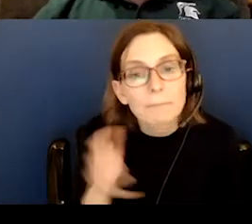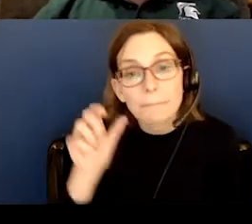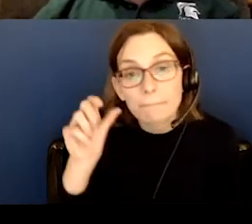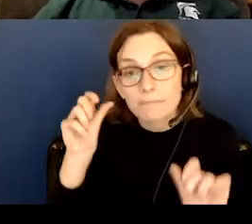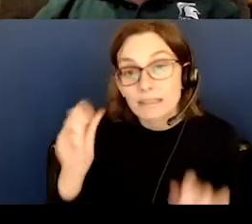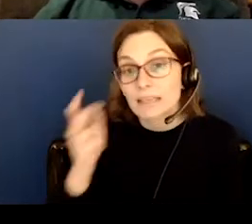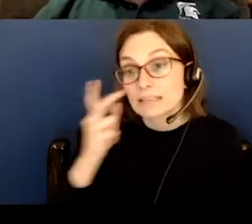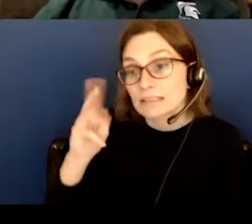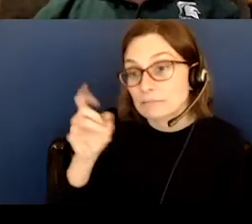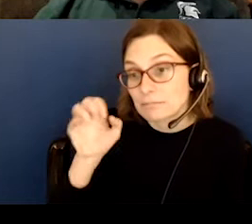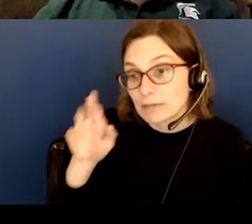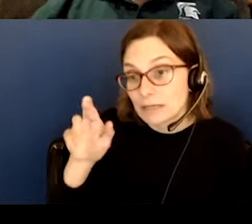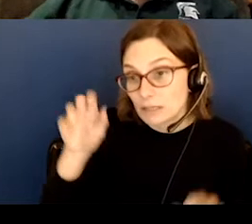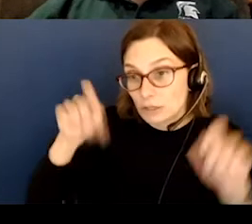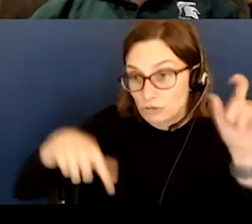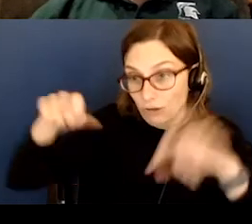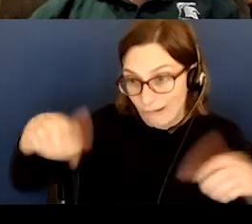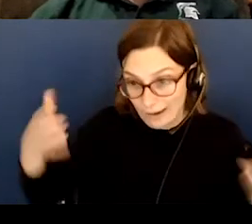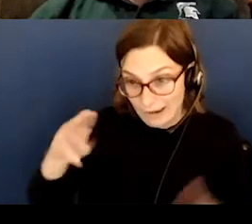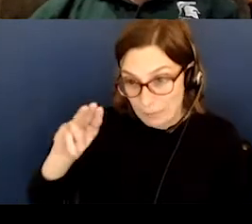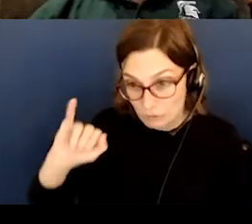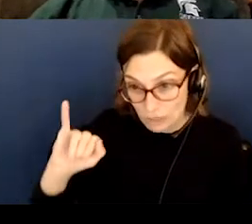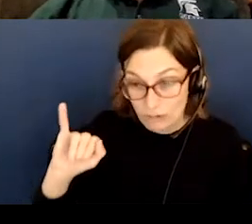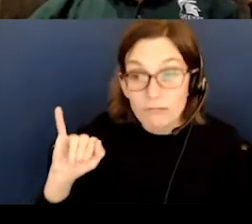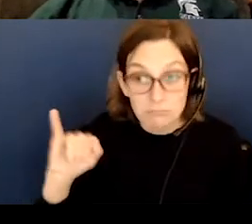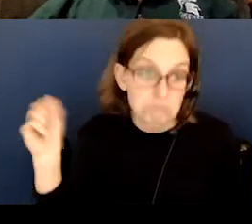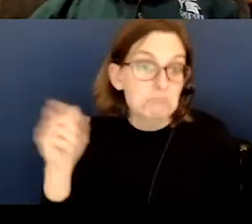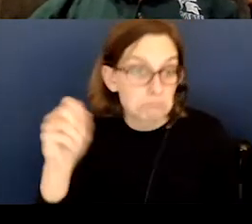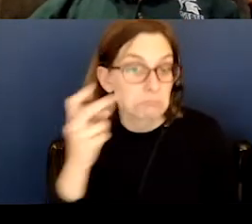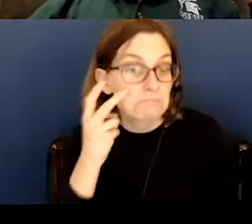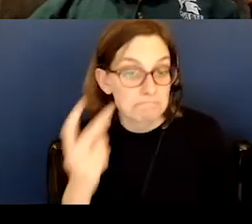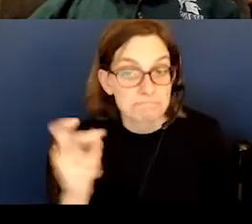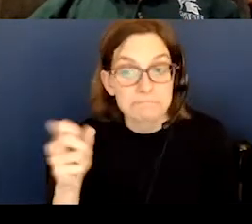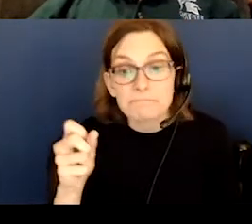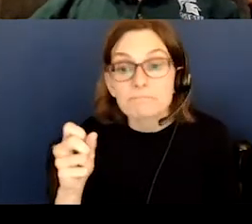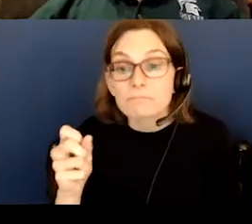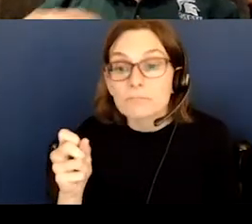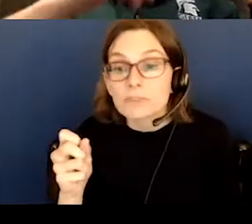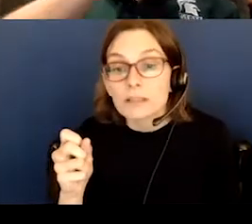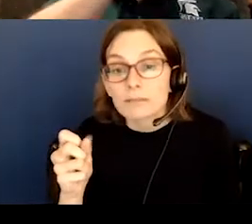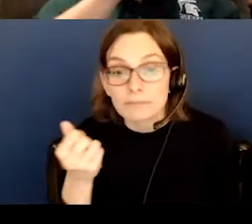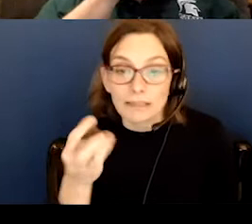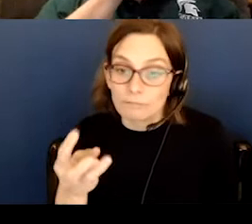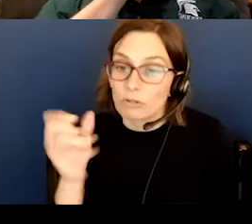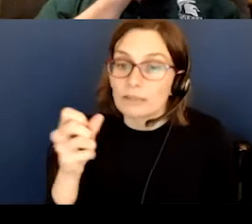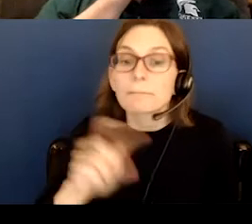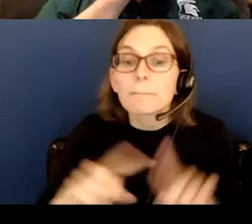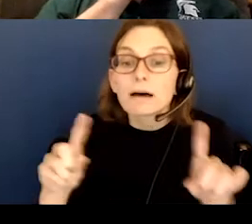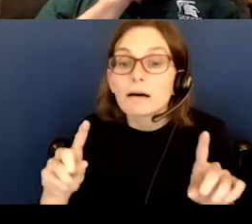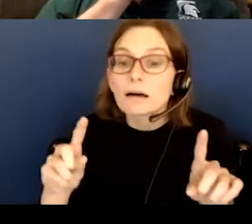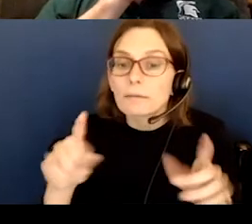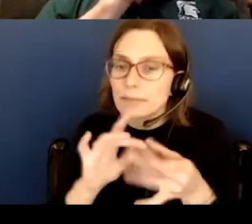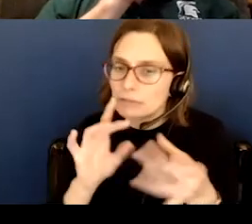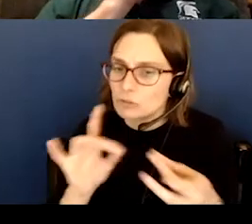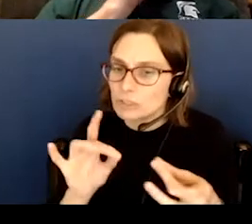meteor shower in Michigan? Oh yes. I've seen several. Um, but, uh, what I want to mention though, when, when